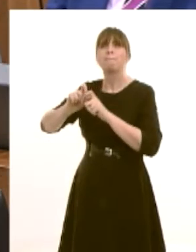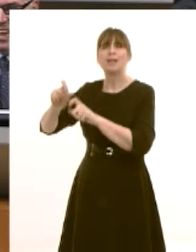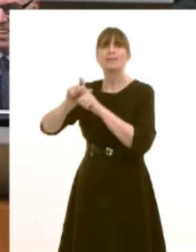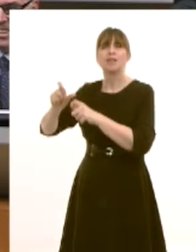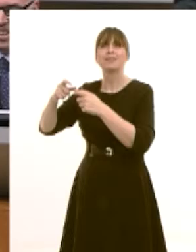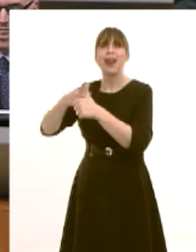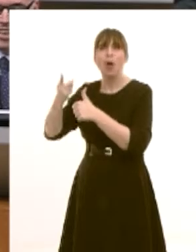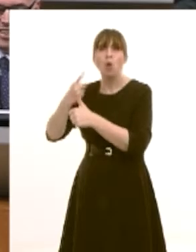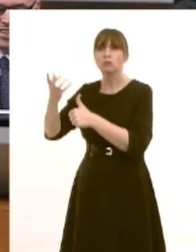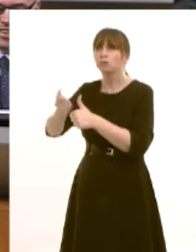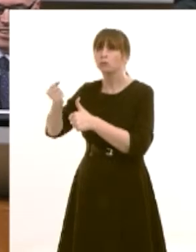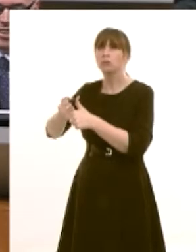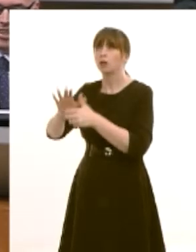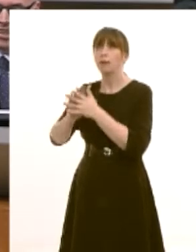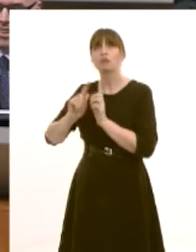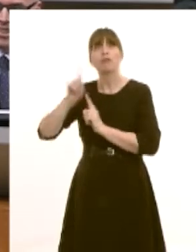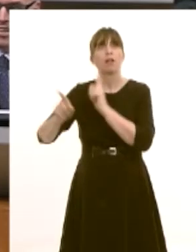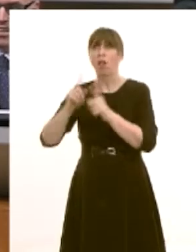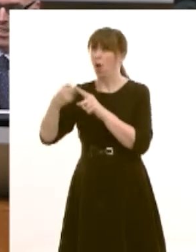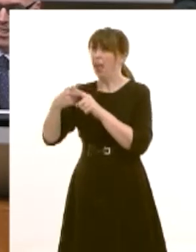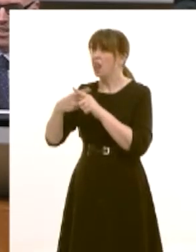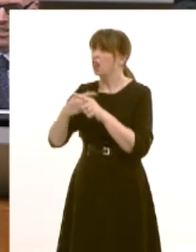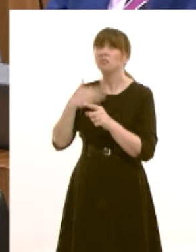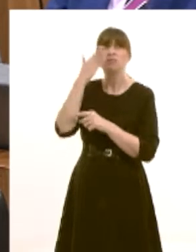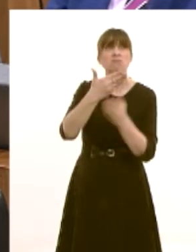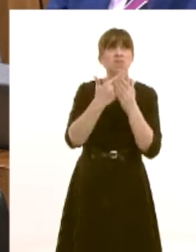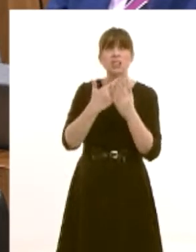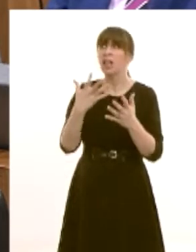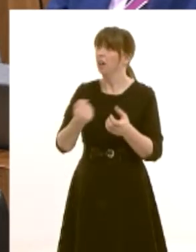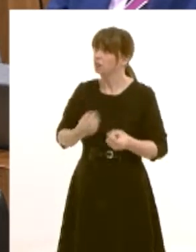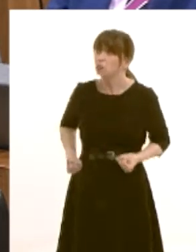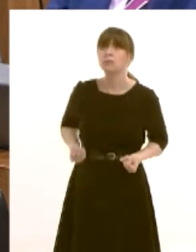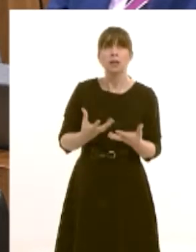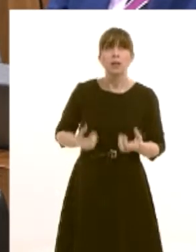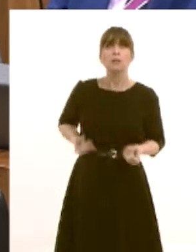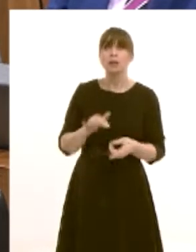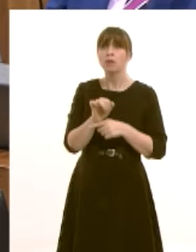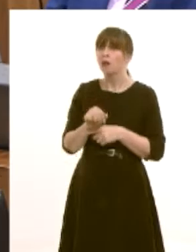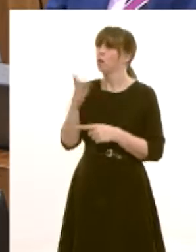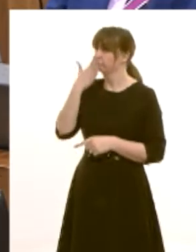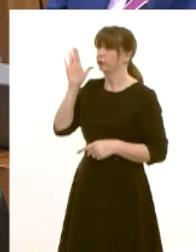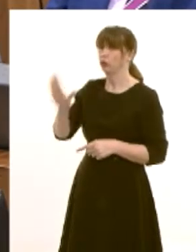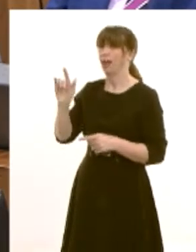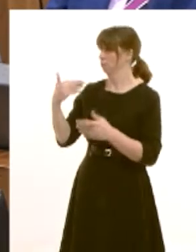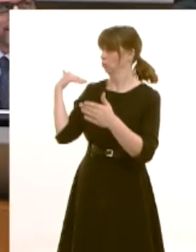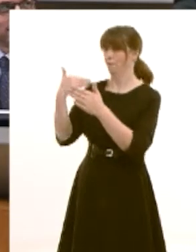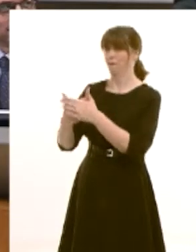that students have to pay far more in england the answer to her question is no we don't agree because their track record is appalling